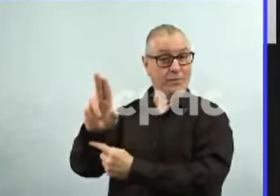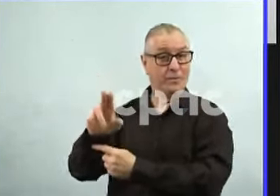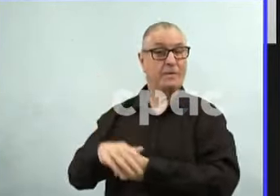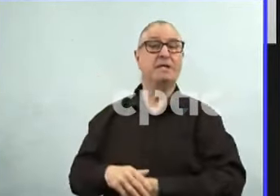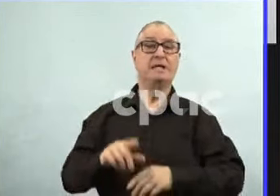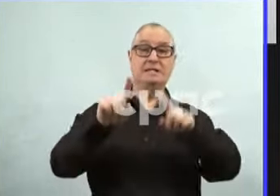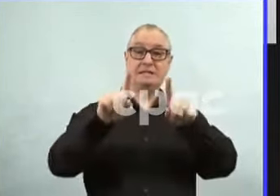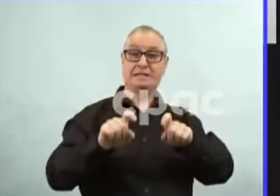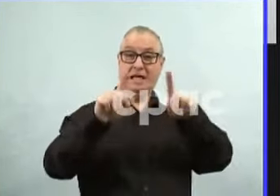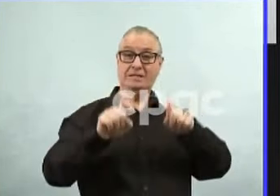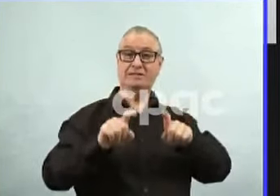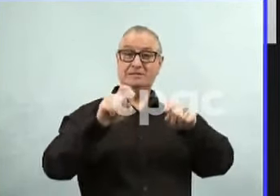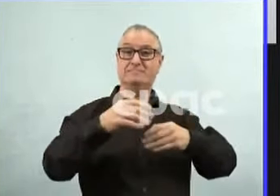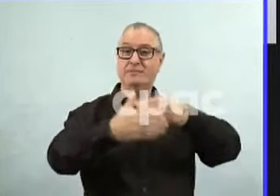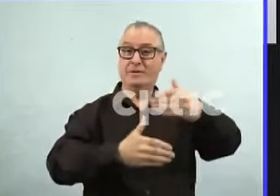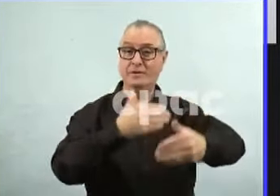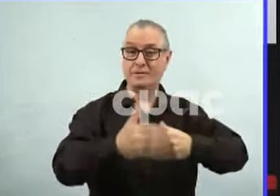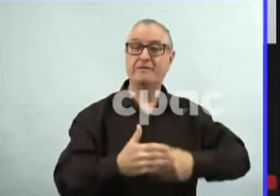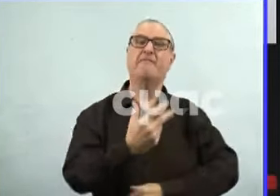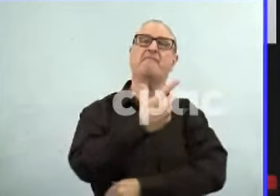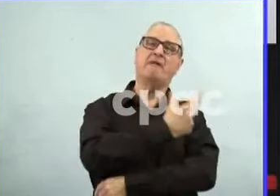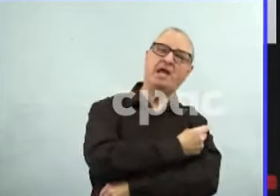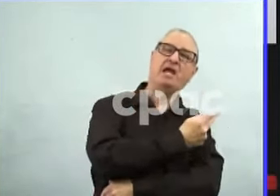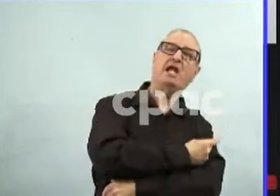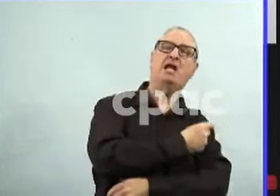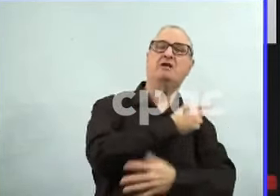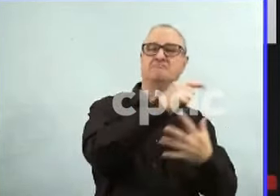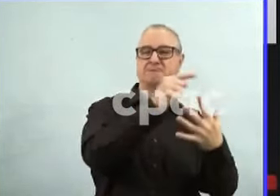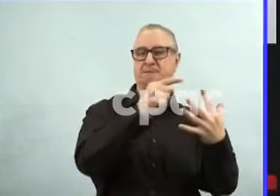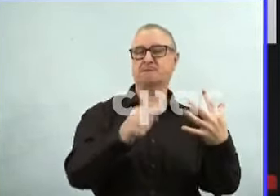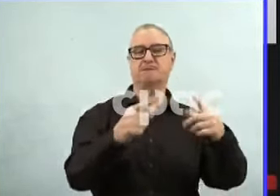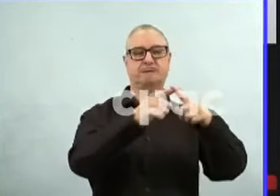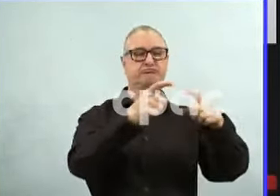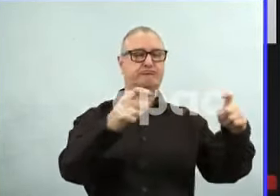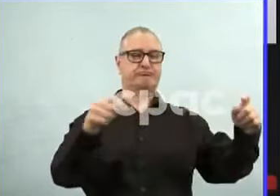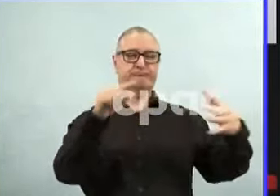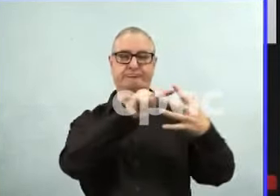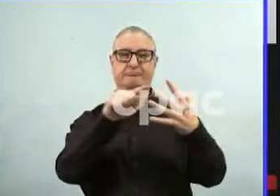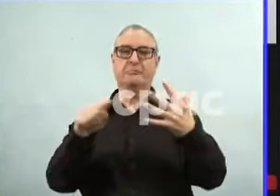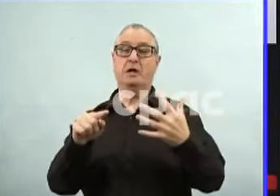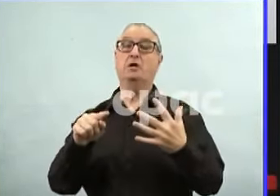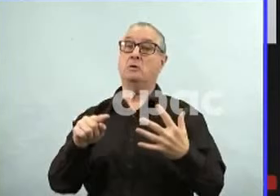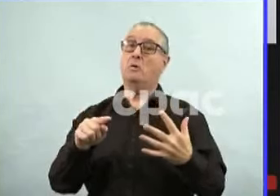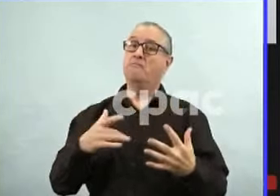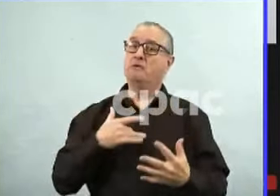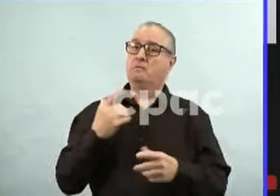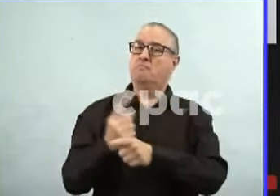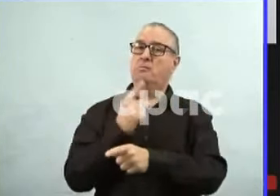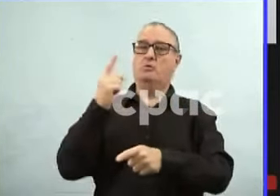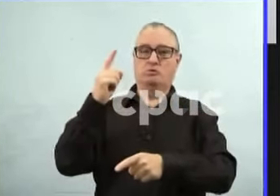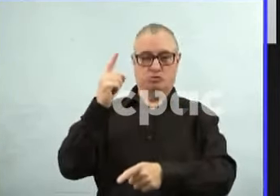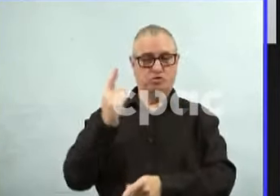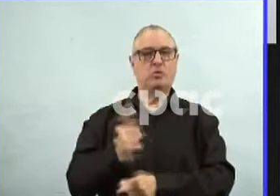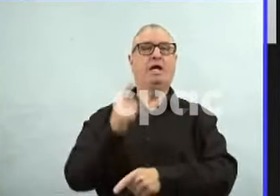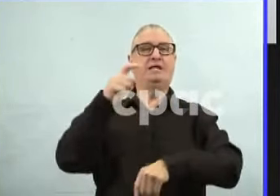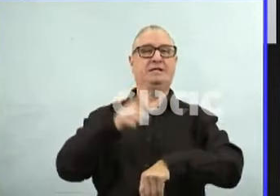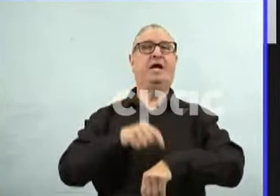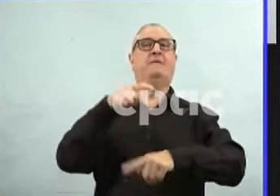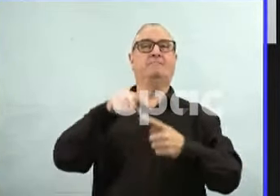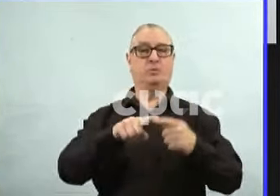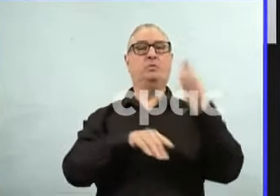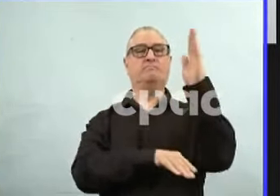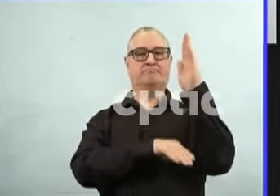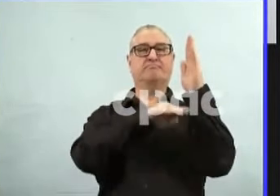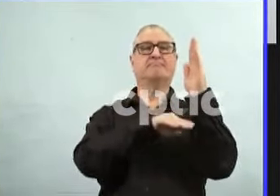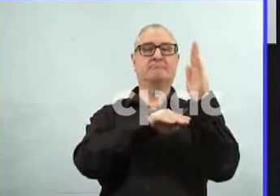available modeling and other relevant data. We are seeing that this was the right time to implement some carefully considered changes. We have